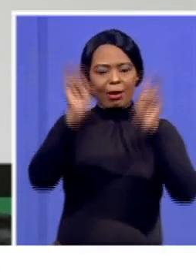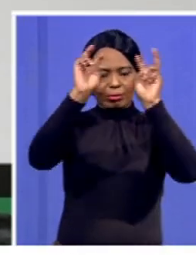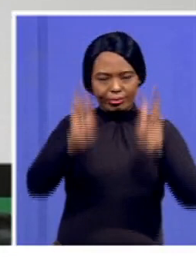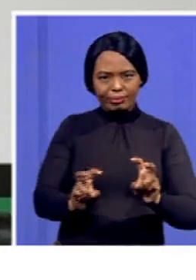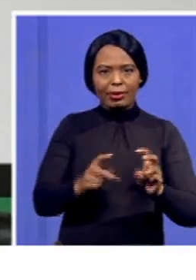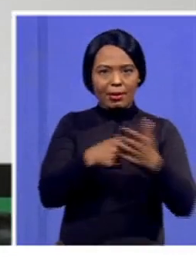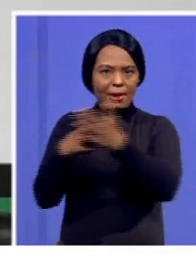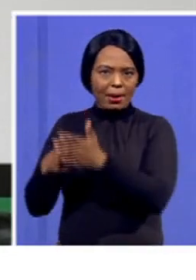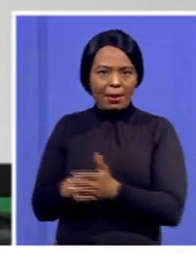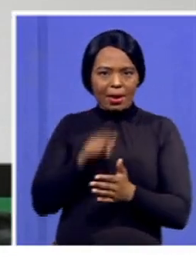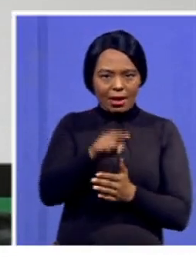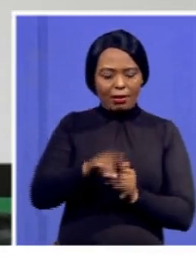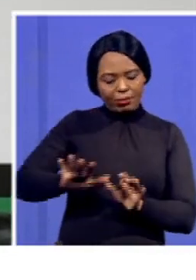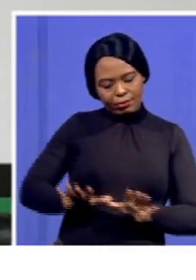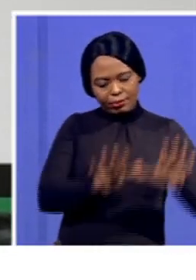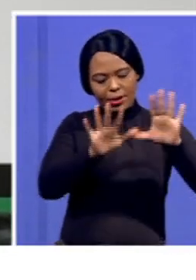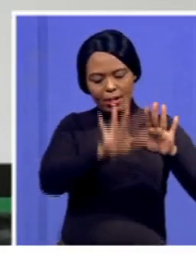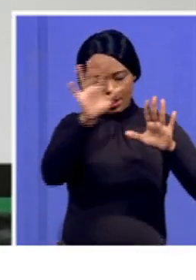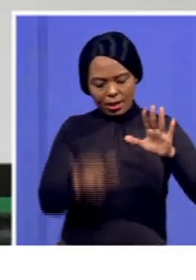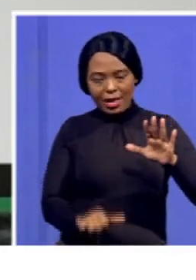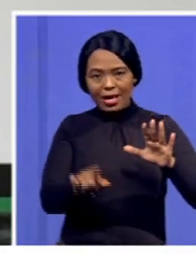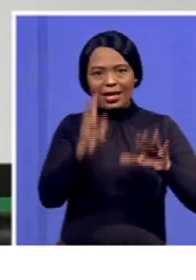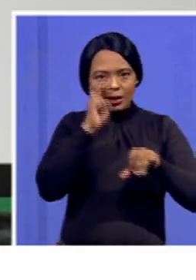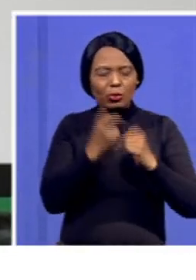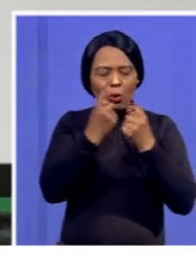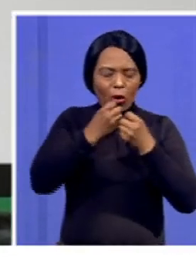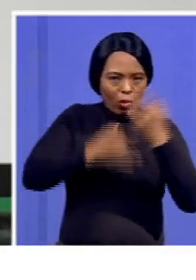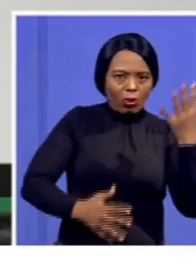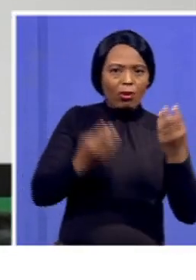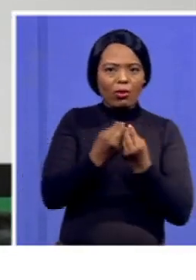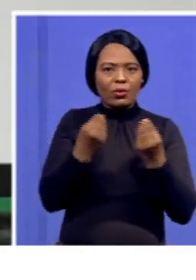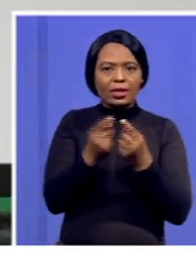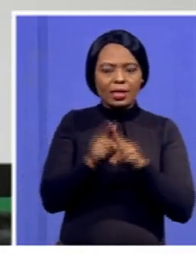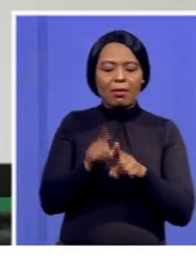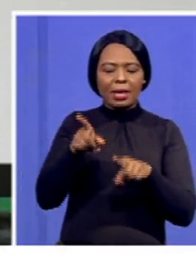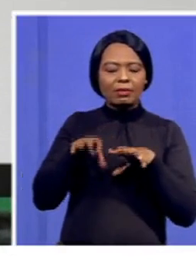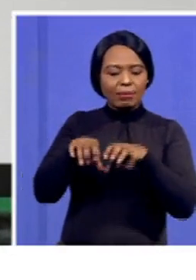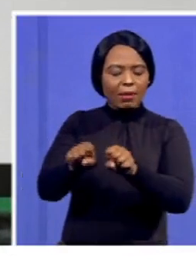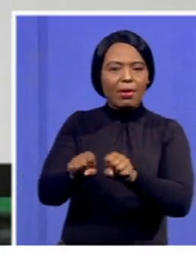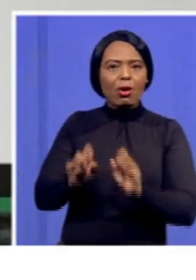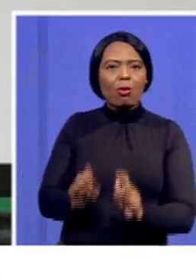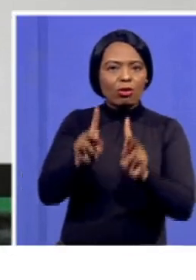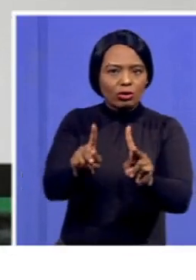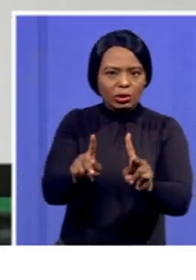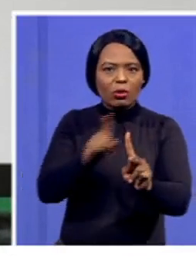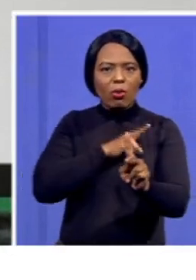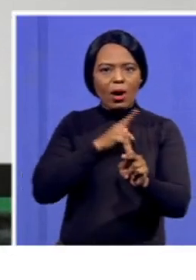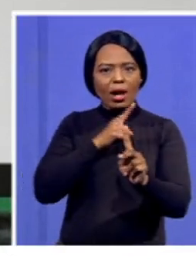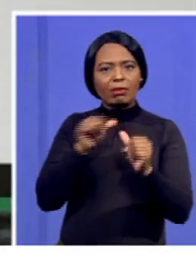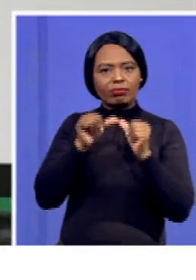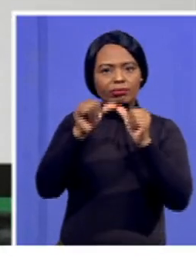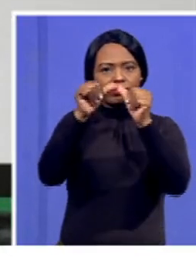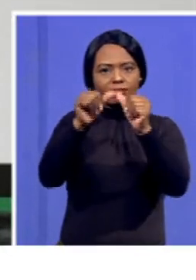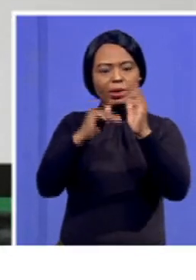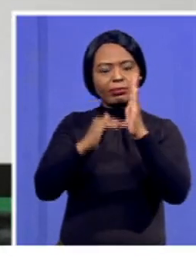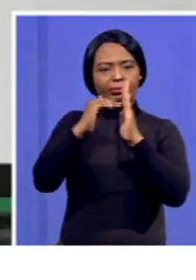There's quite a great work that needs to be done in this and opportunities. We must use it as an instrument to advance the developmental integration of